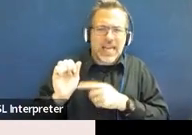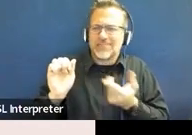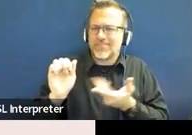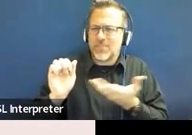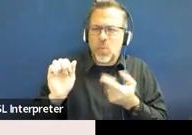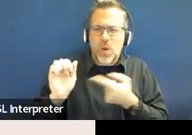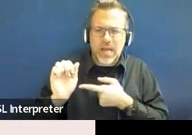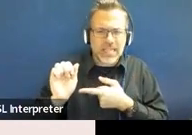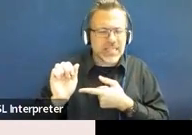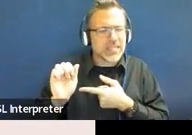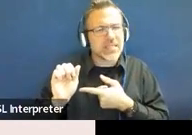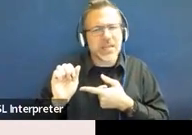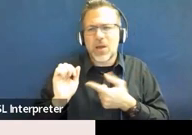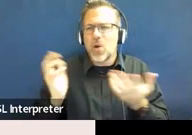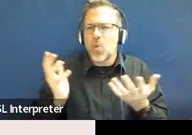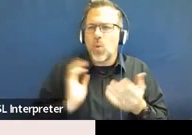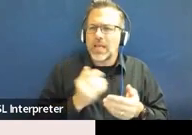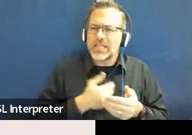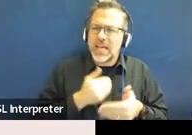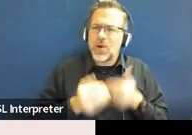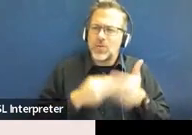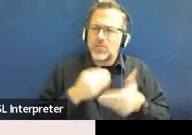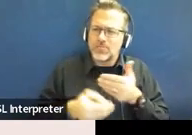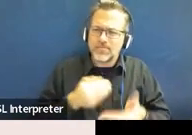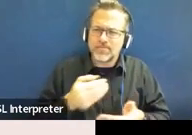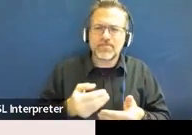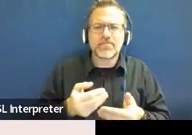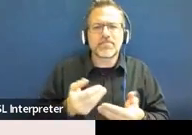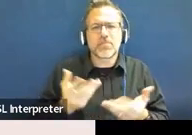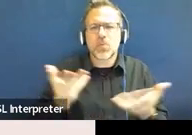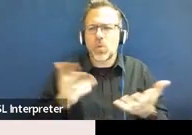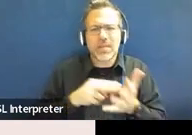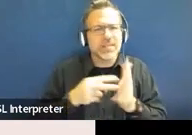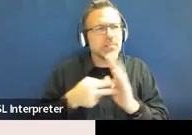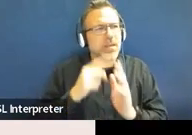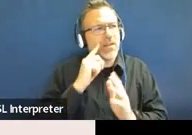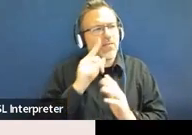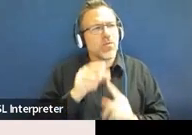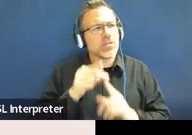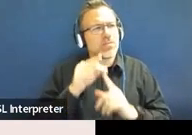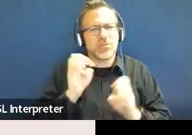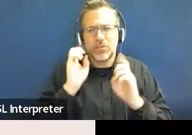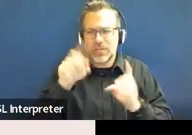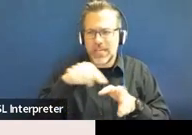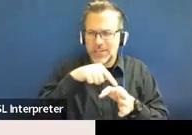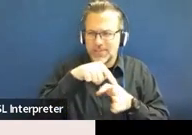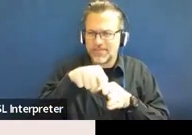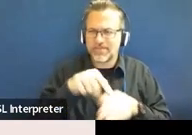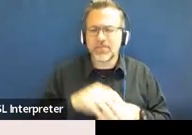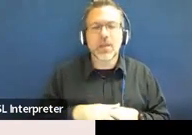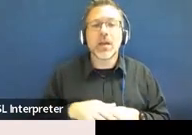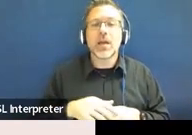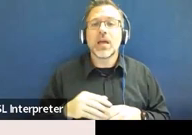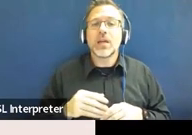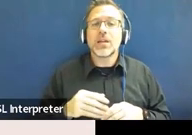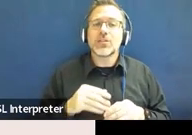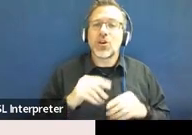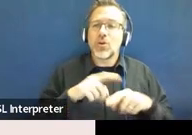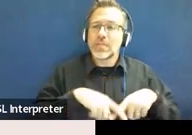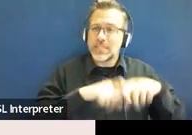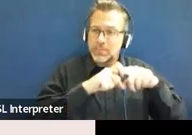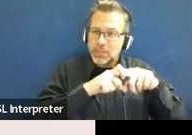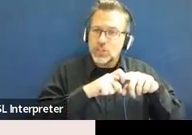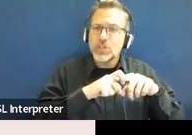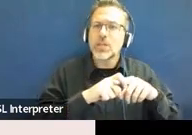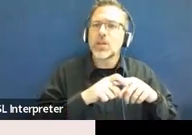around this, and what does that mean for the field? So, we look at suspension and expulsion greater than 10 days